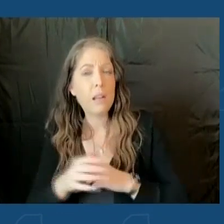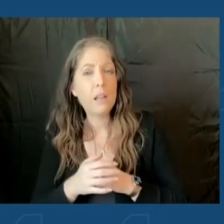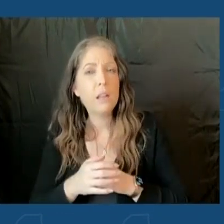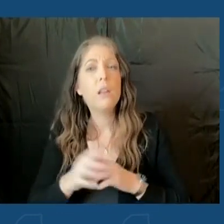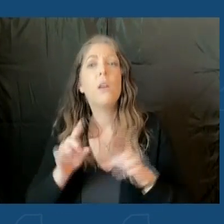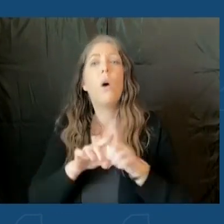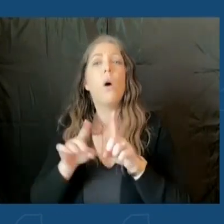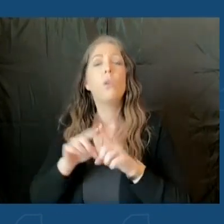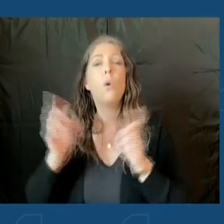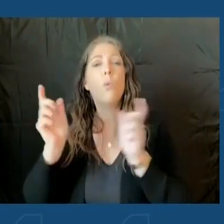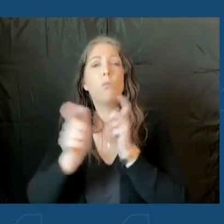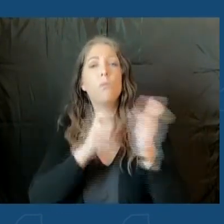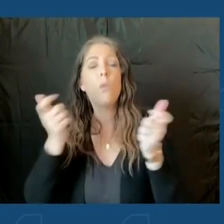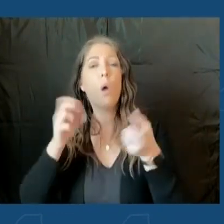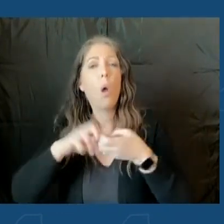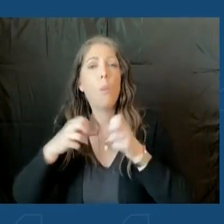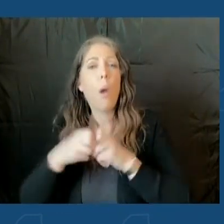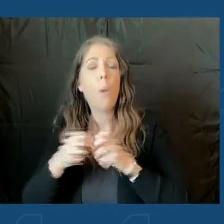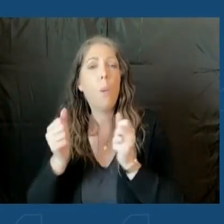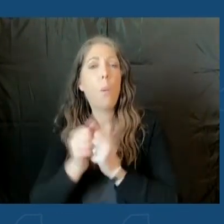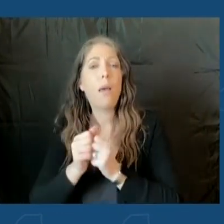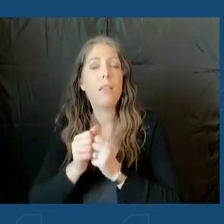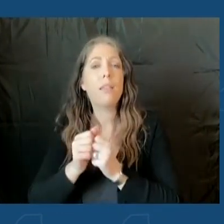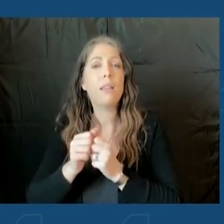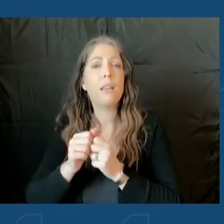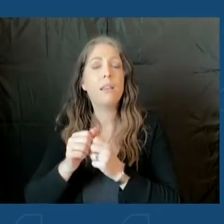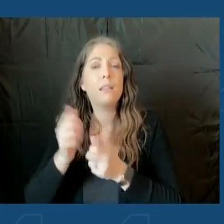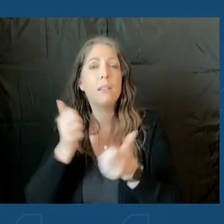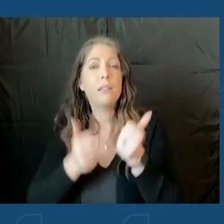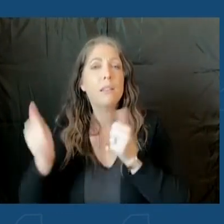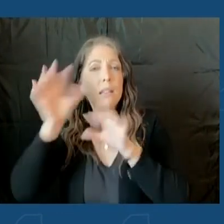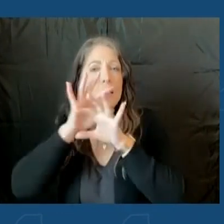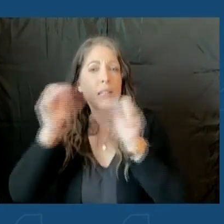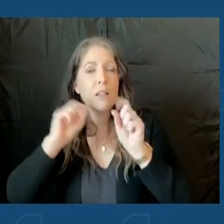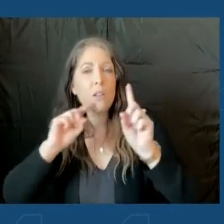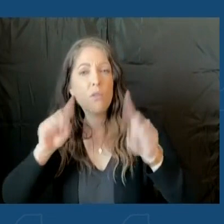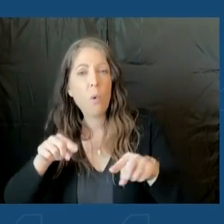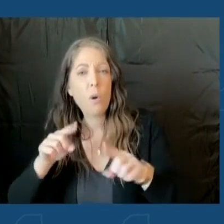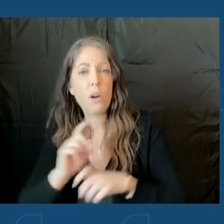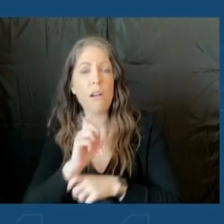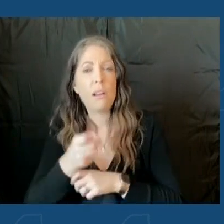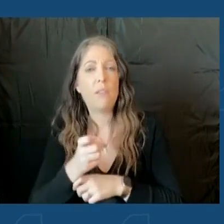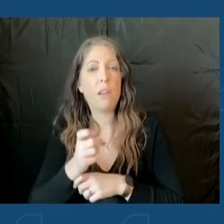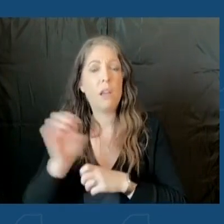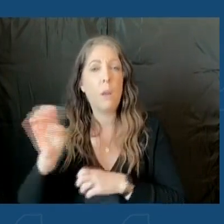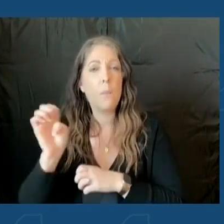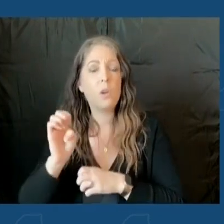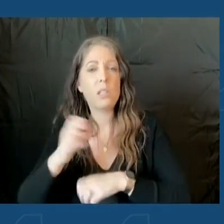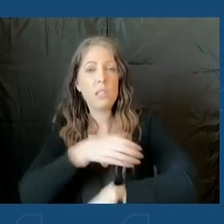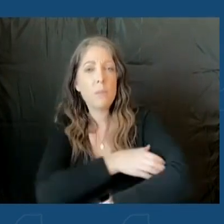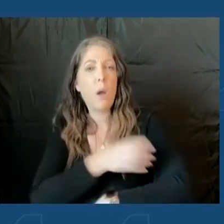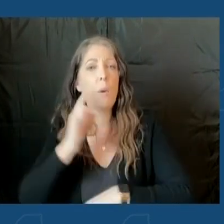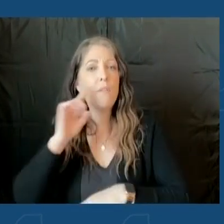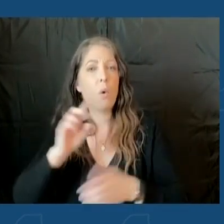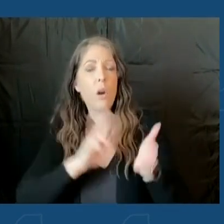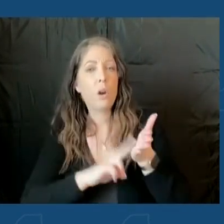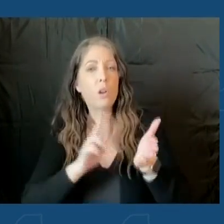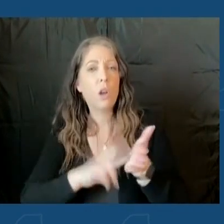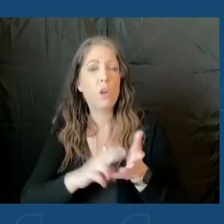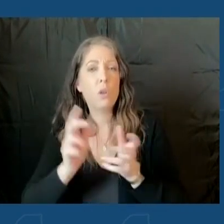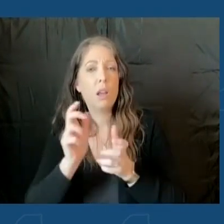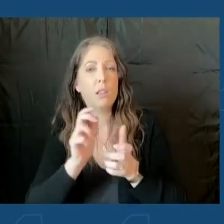the extension of the executive order granting emergency powers that some of the regular processes for letting contracts is being bypassed and not properly,